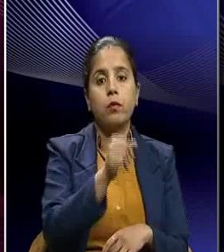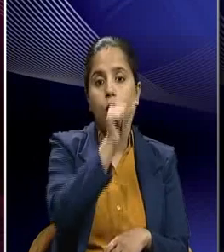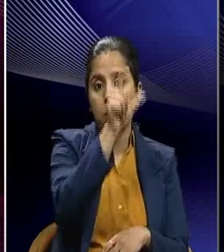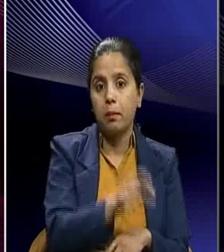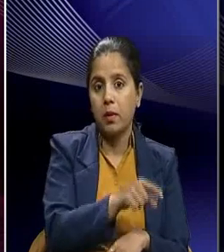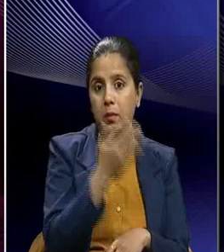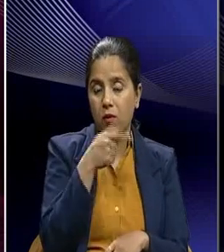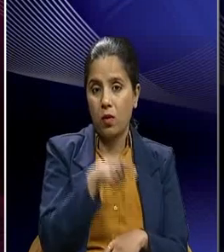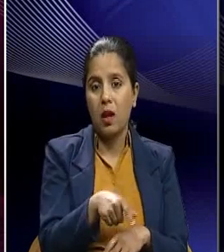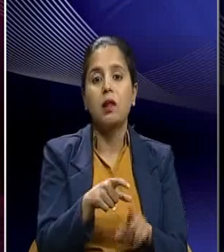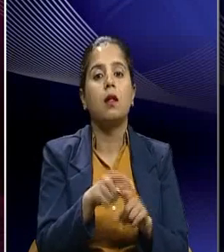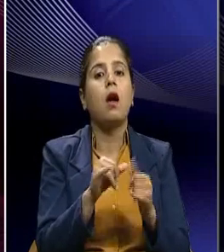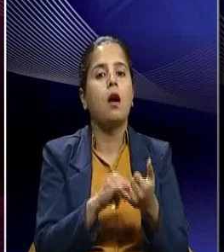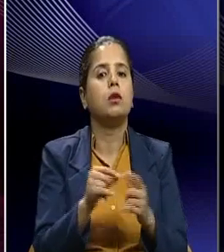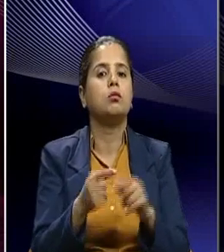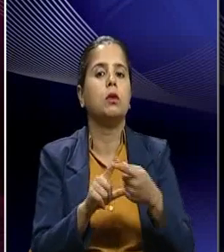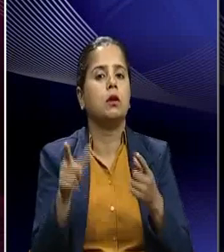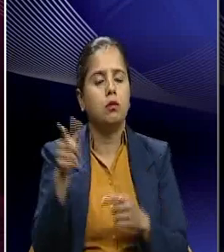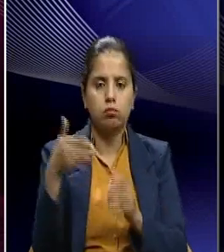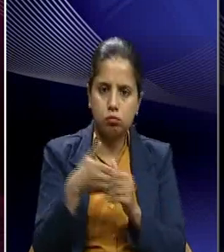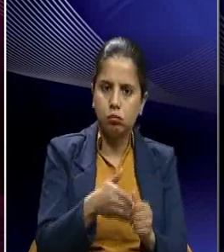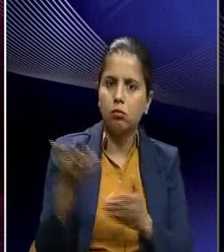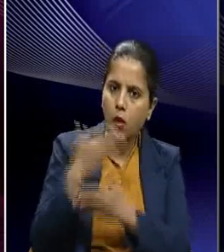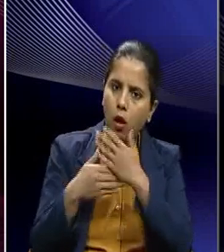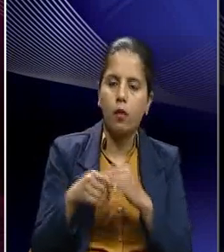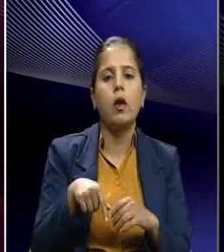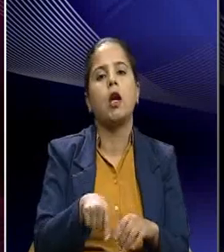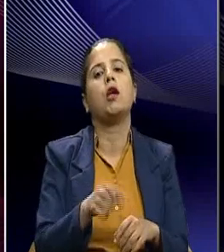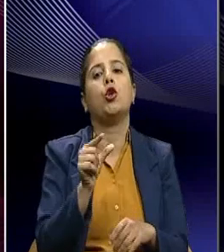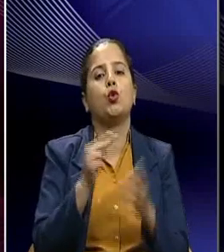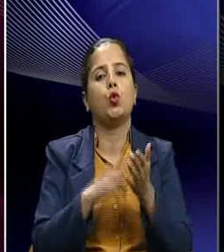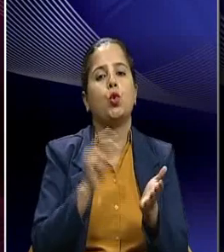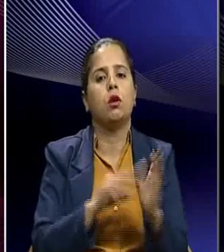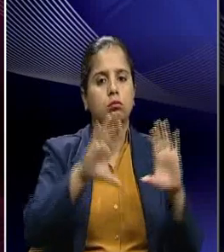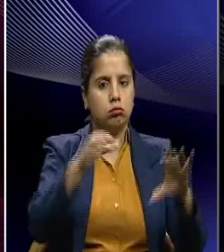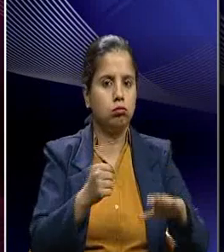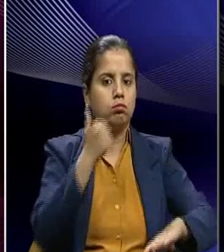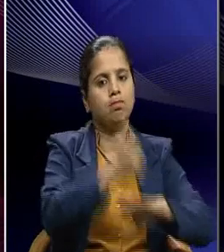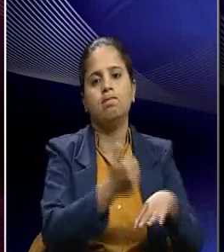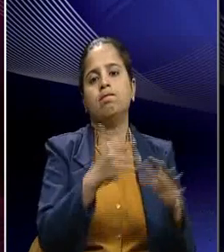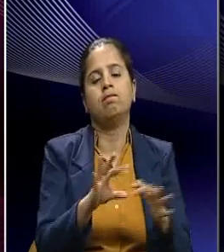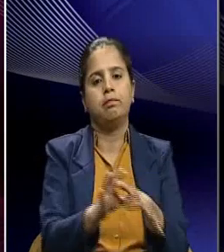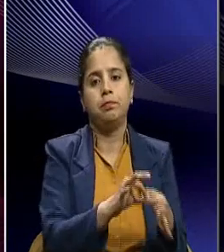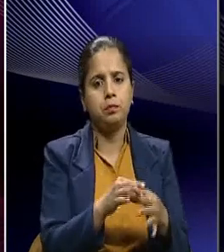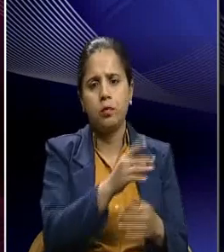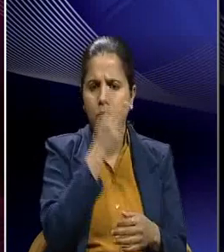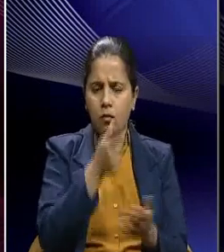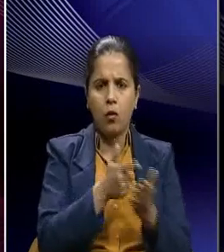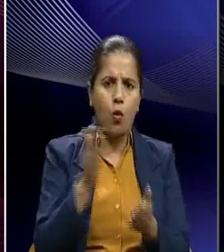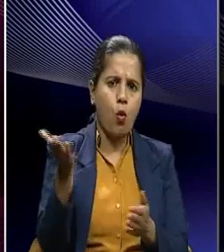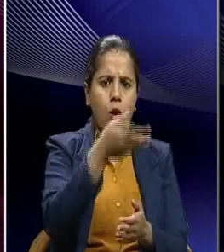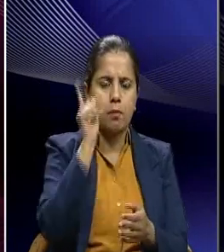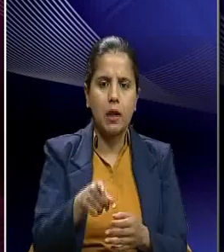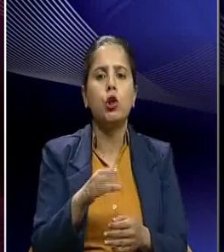worked under the guidance of Sardar Patel and formed a union. And they finally thought that every village would have a cooperative